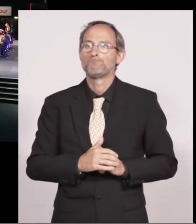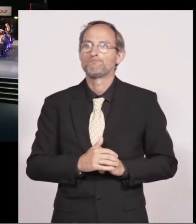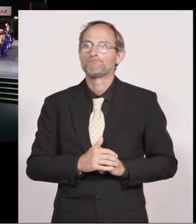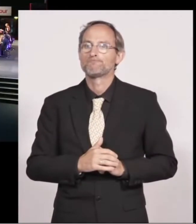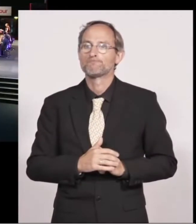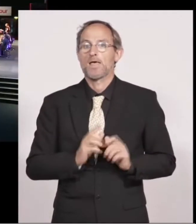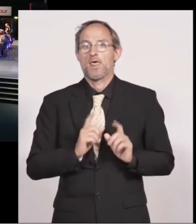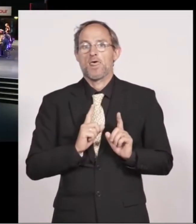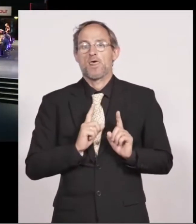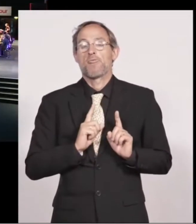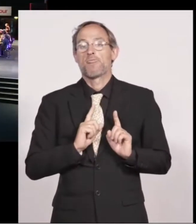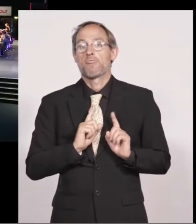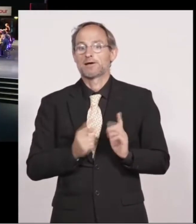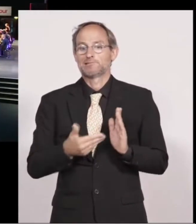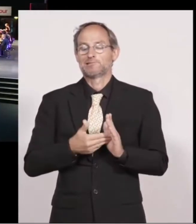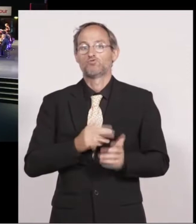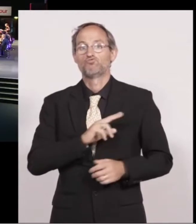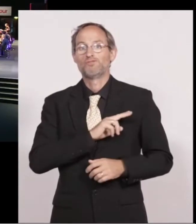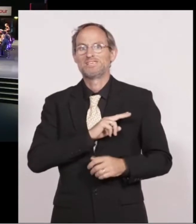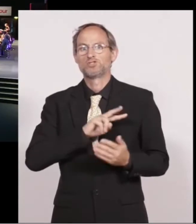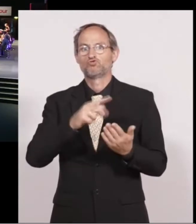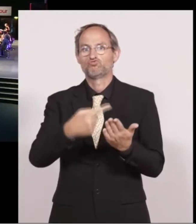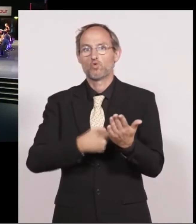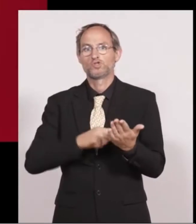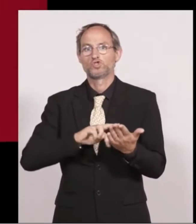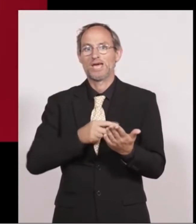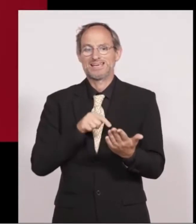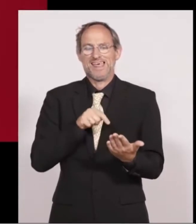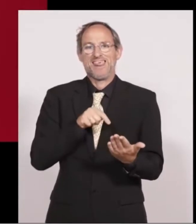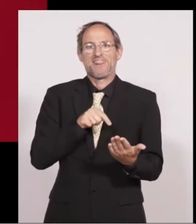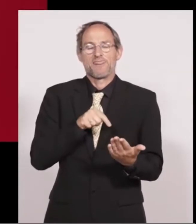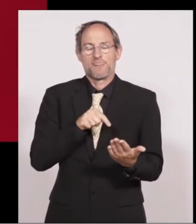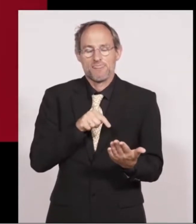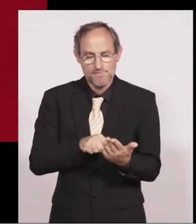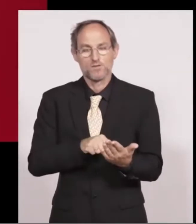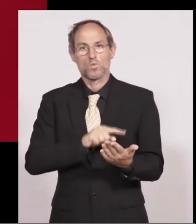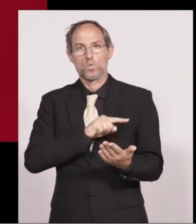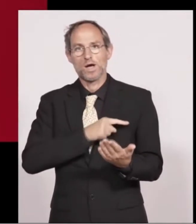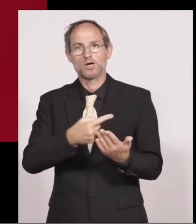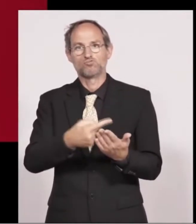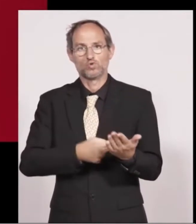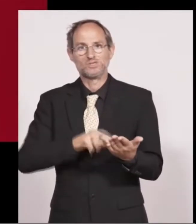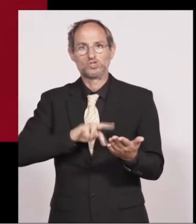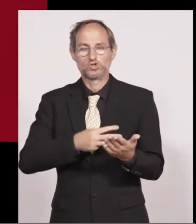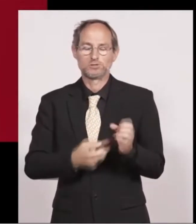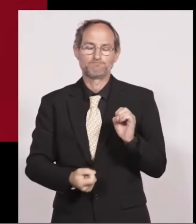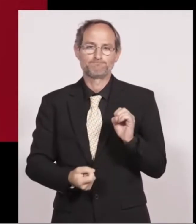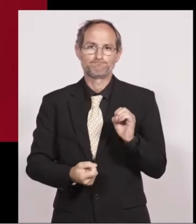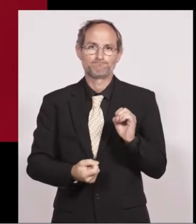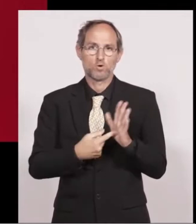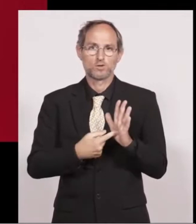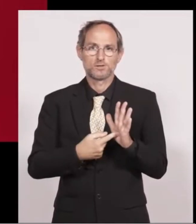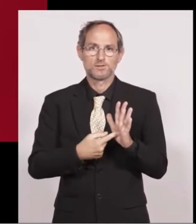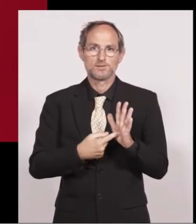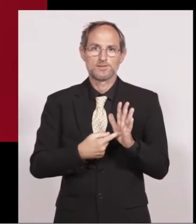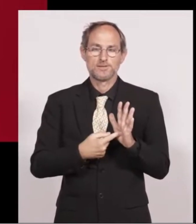and that is another reason why this rule change that's another reason why this rule change is so important